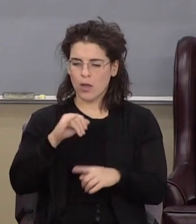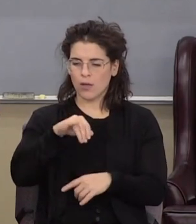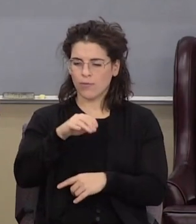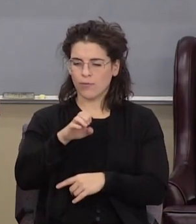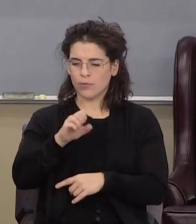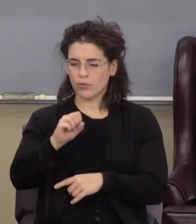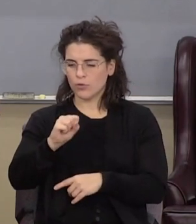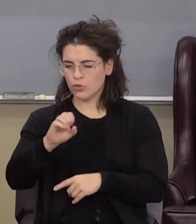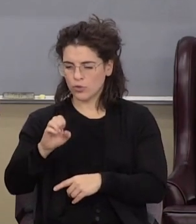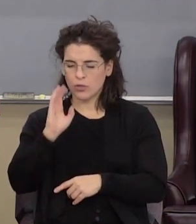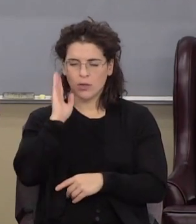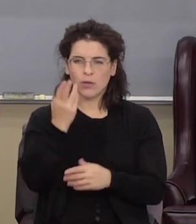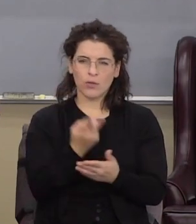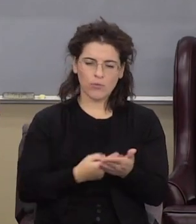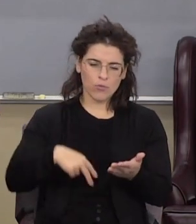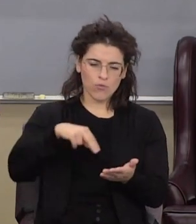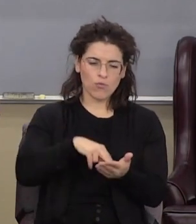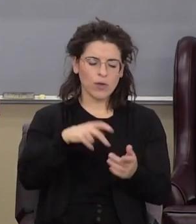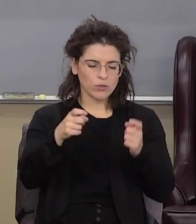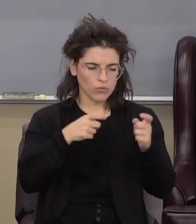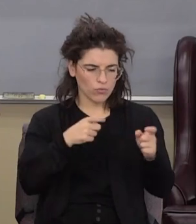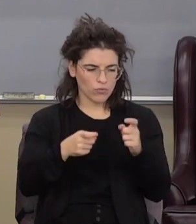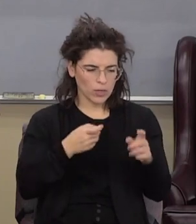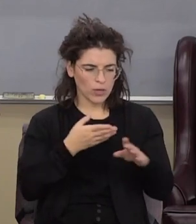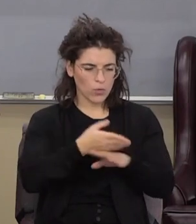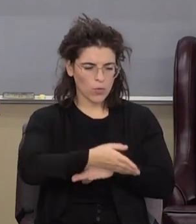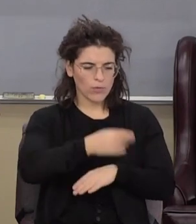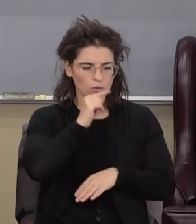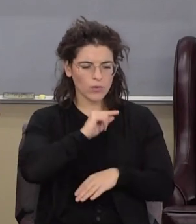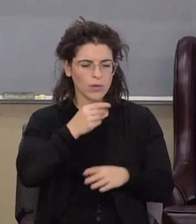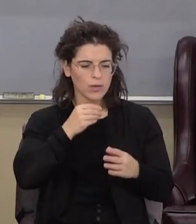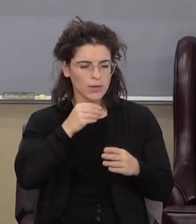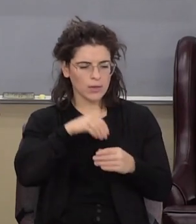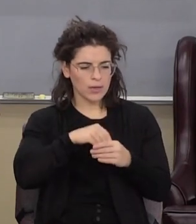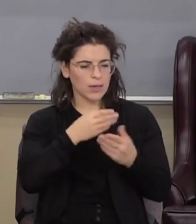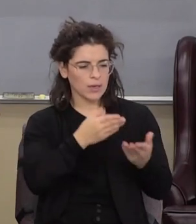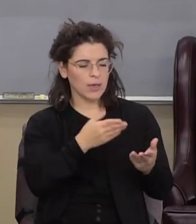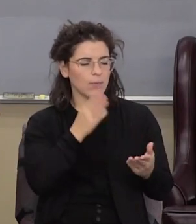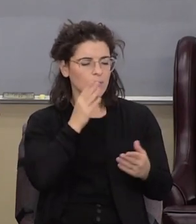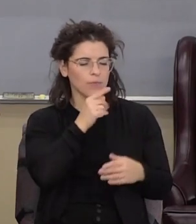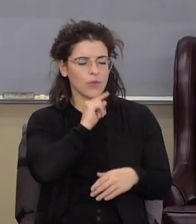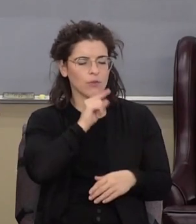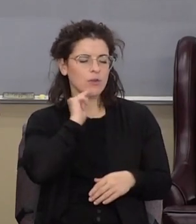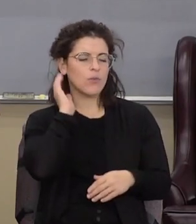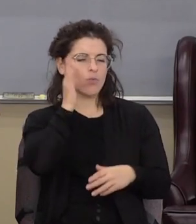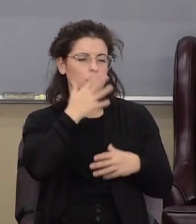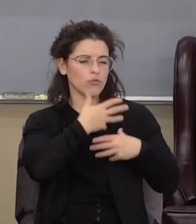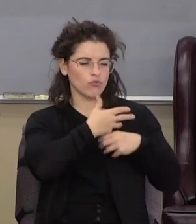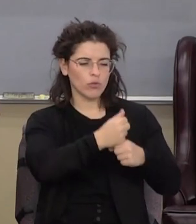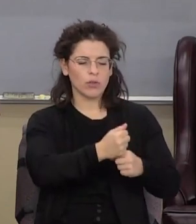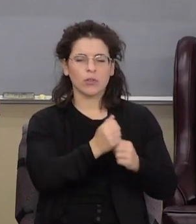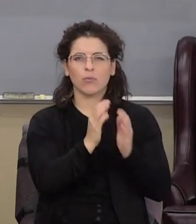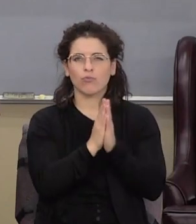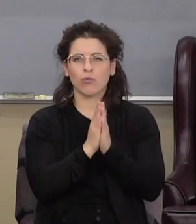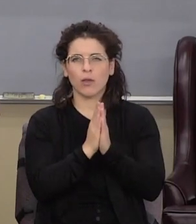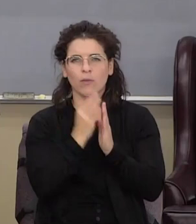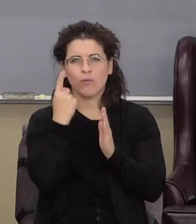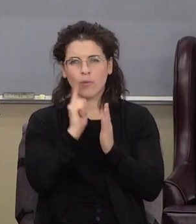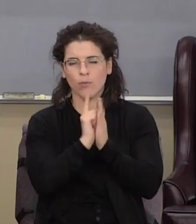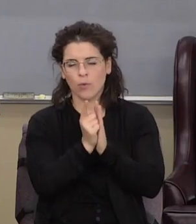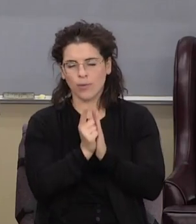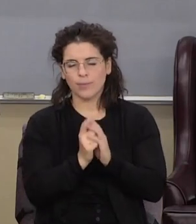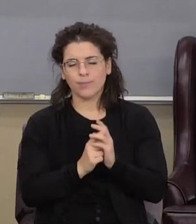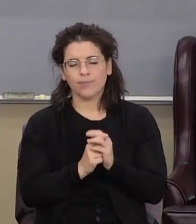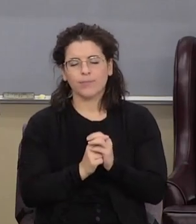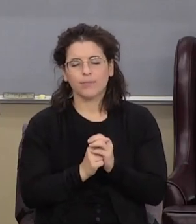that shall rise to reign over the Gentiles, in him shall the Gentiles trust. Let's pray for a moment. Father, we thank you this